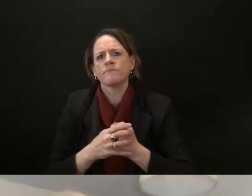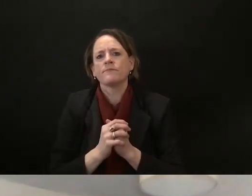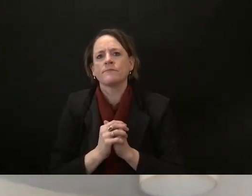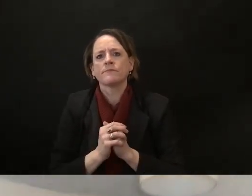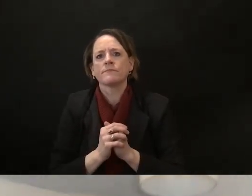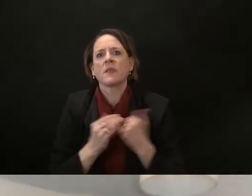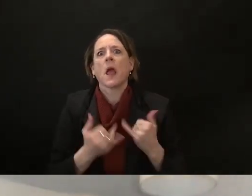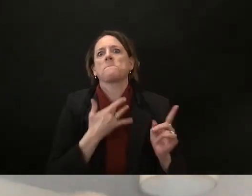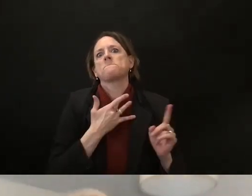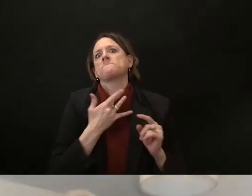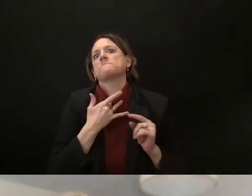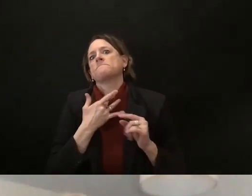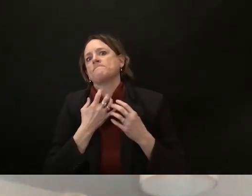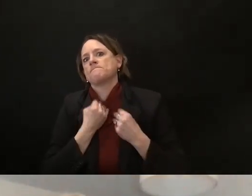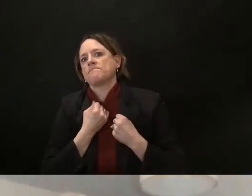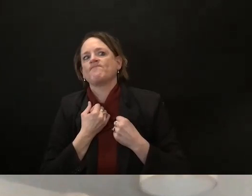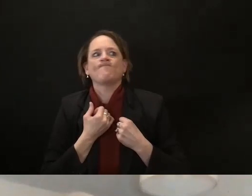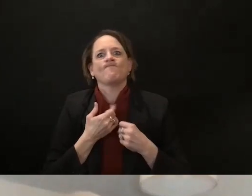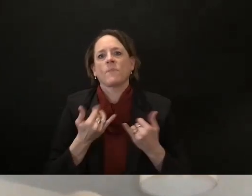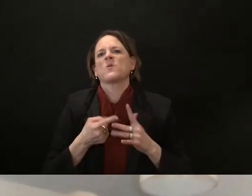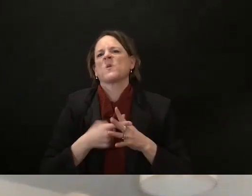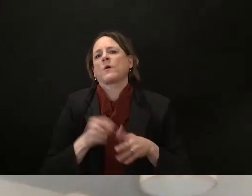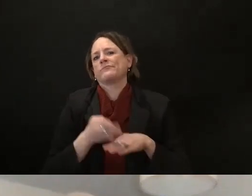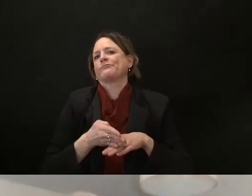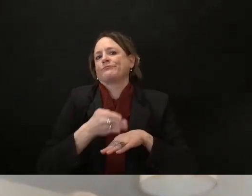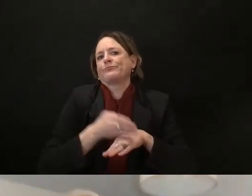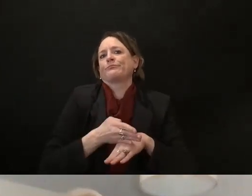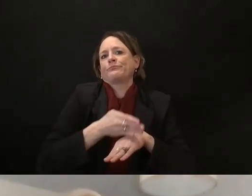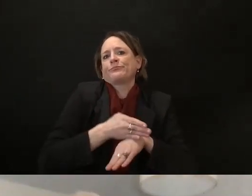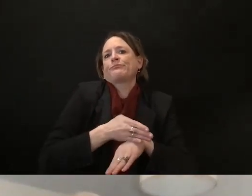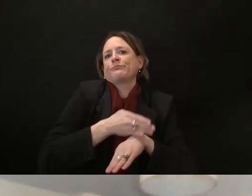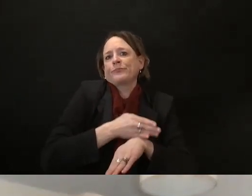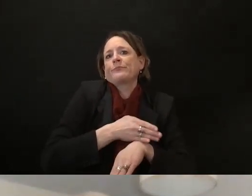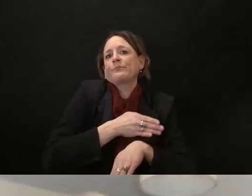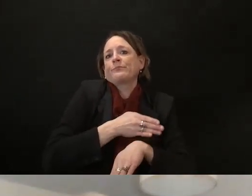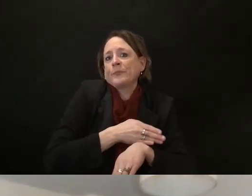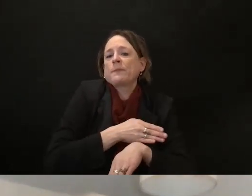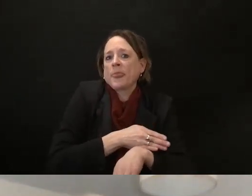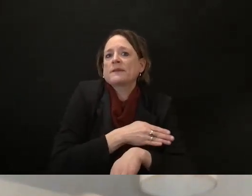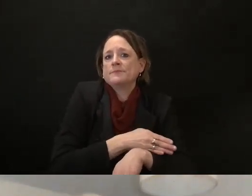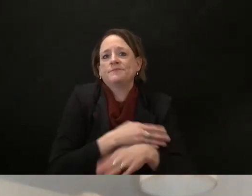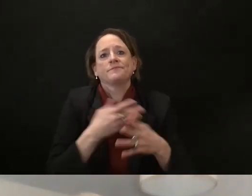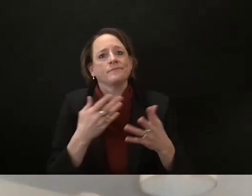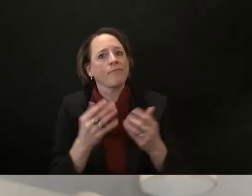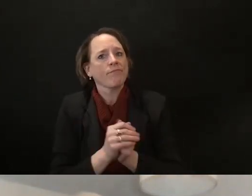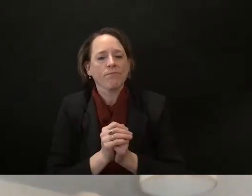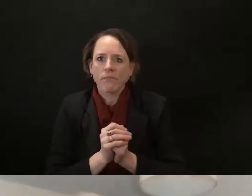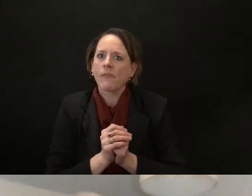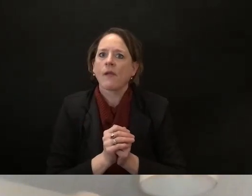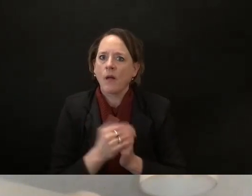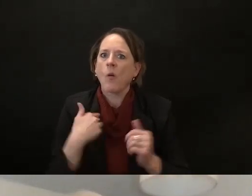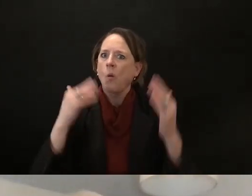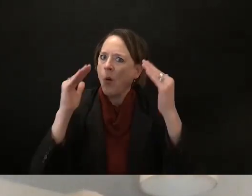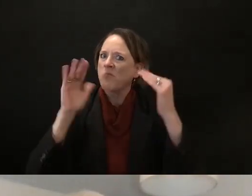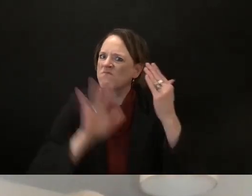it's time to actually get progress and actually get some bills passed uh because because the gig is up and the hustle is up um so we'll we